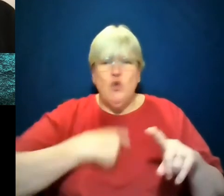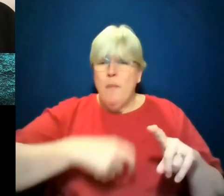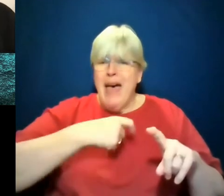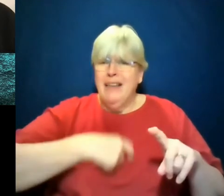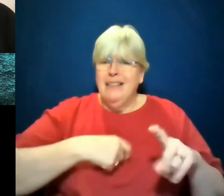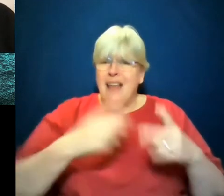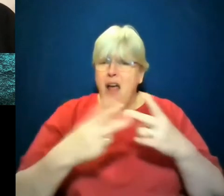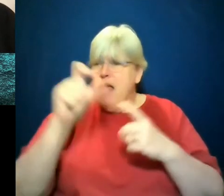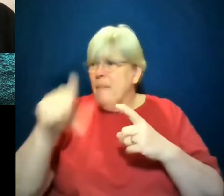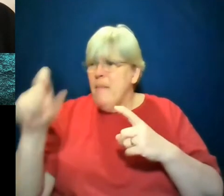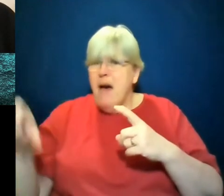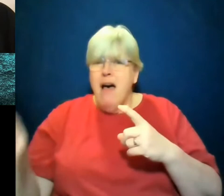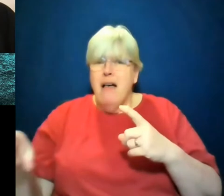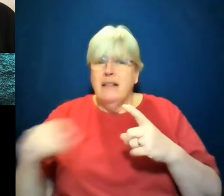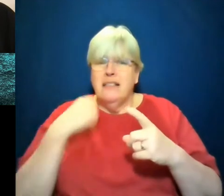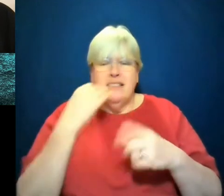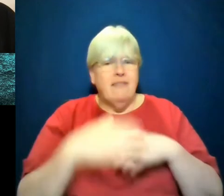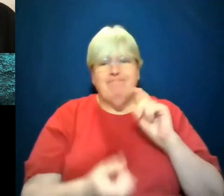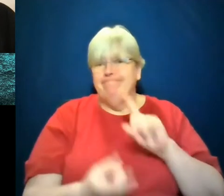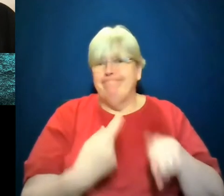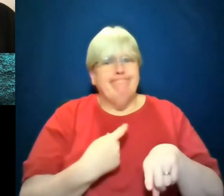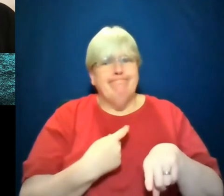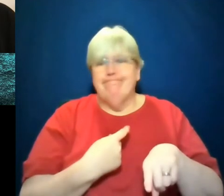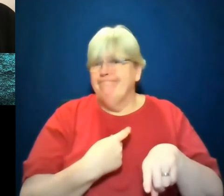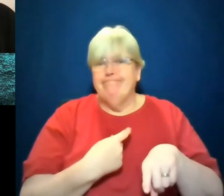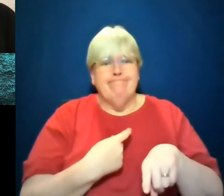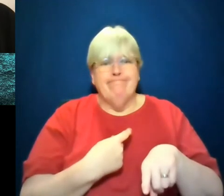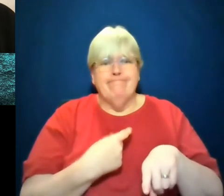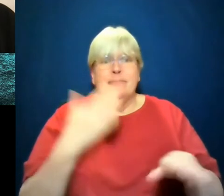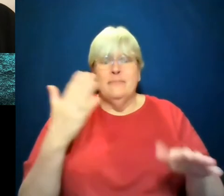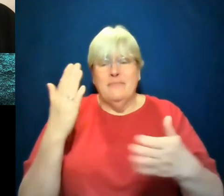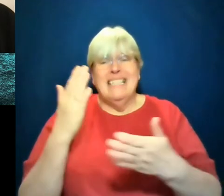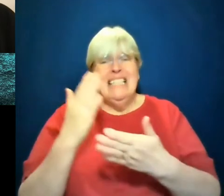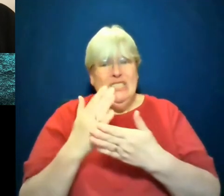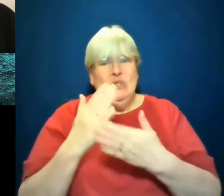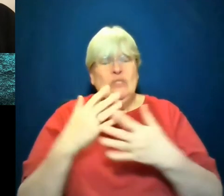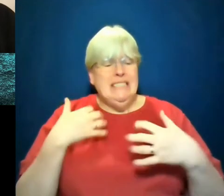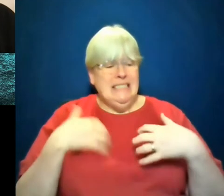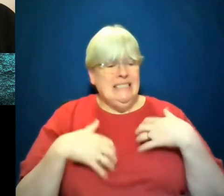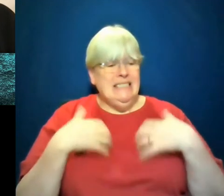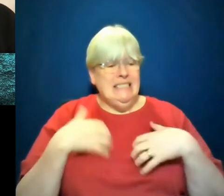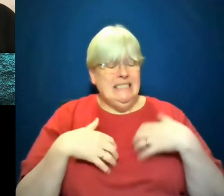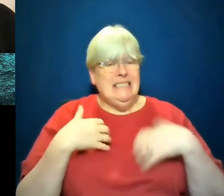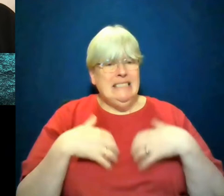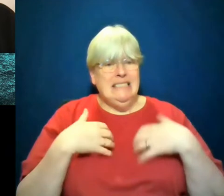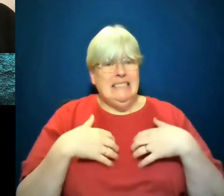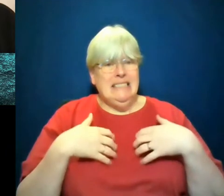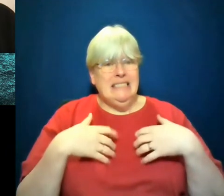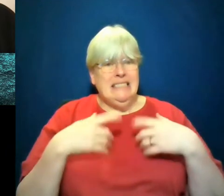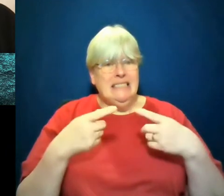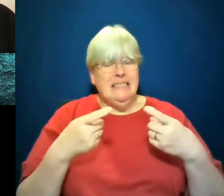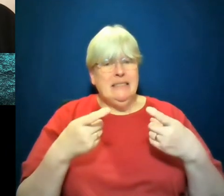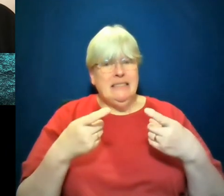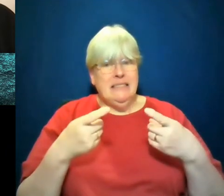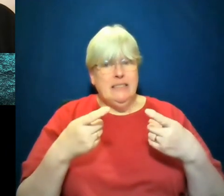doesn't always get me a better. I mean, it's really, there is a, you know, there's a really masterful opening chapter to Heaven,